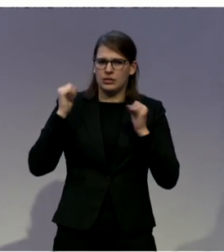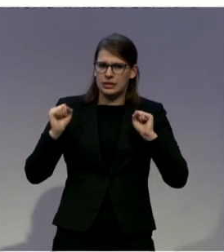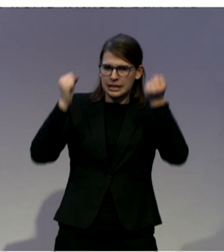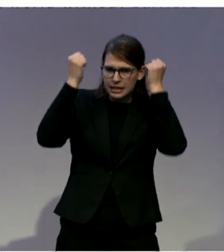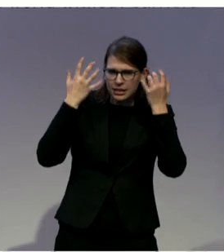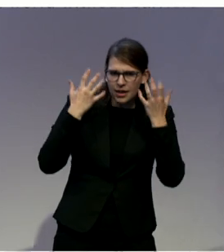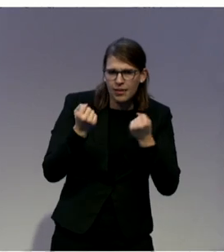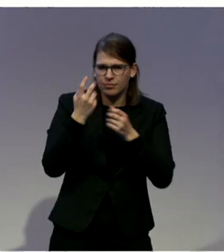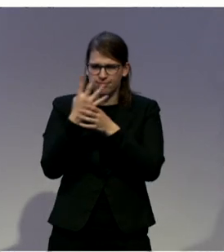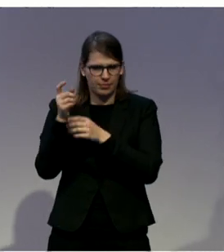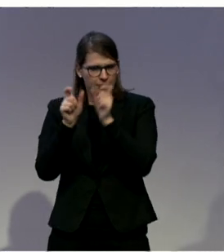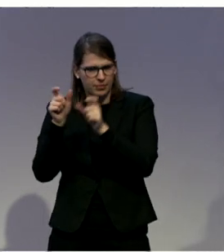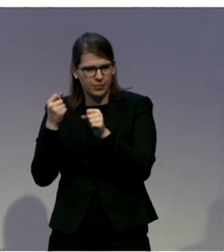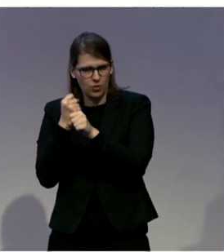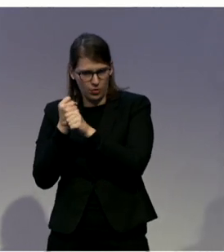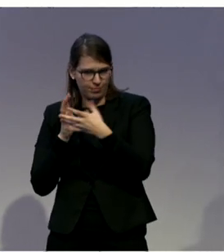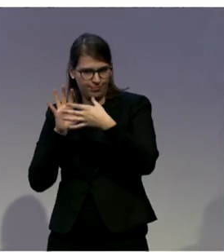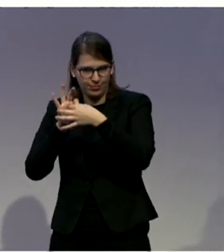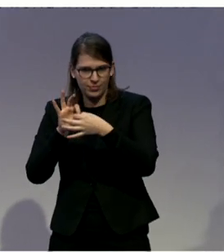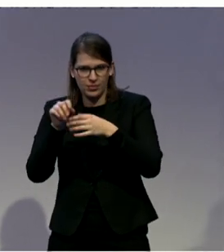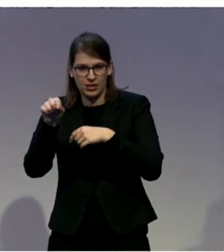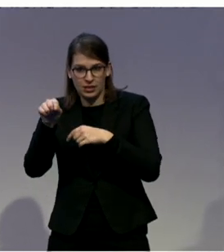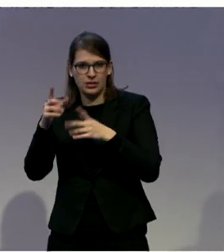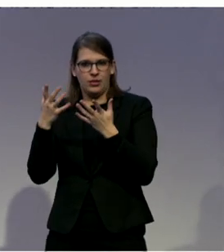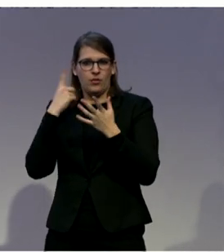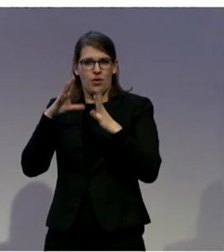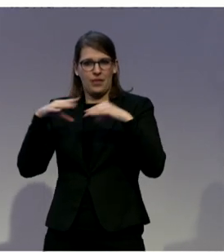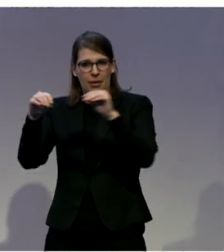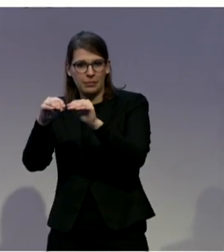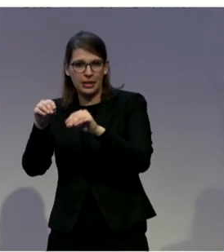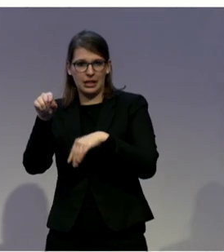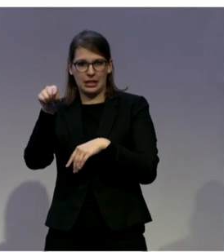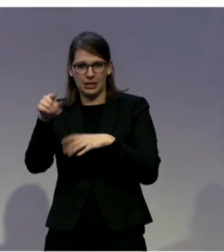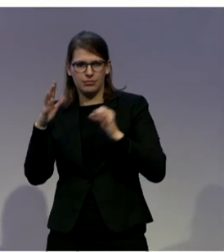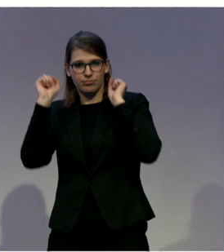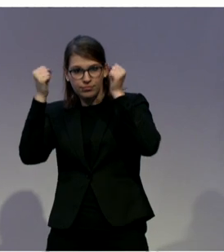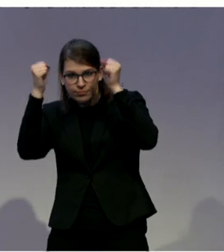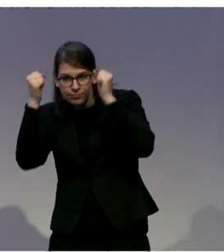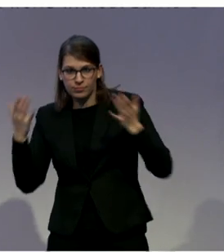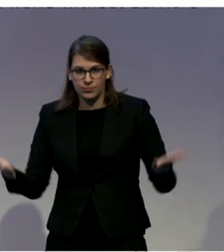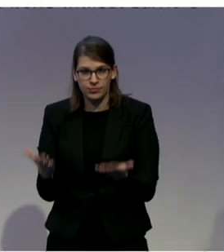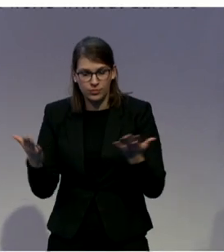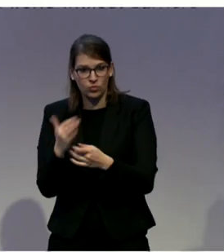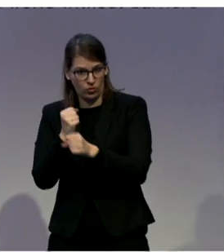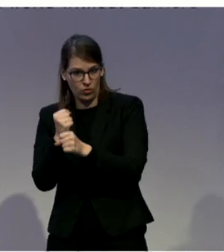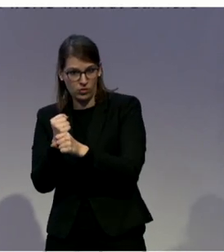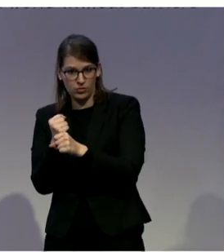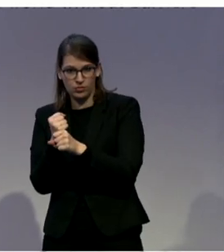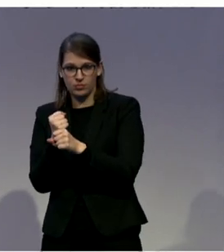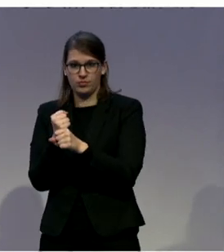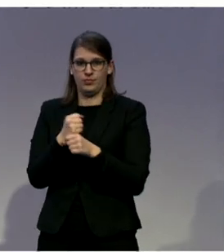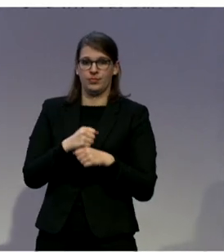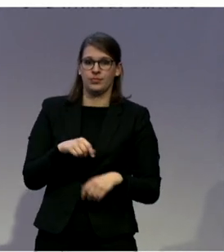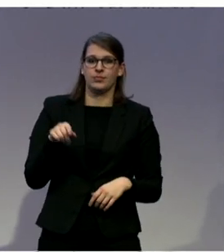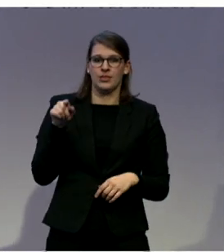and the people themselves were really at the fore. And the people who were supported, the stories that they have about the change process that they've